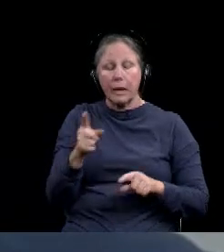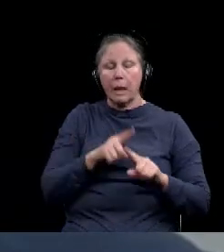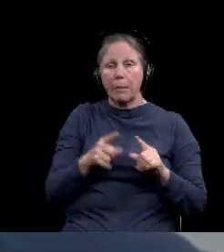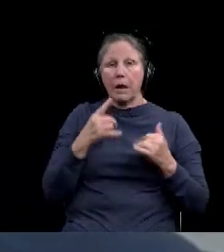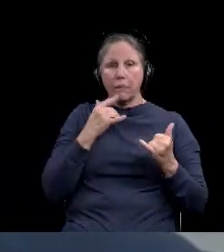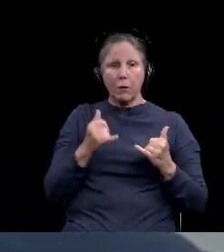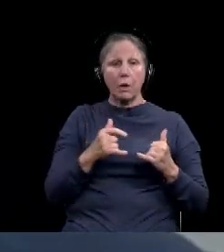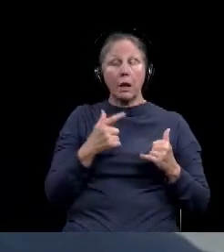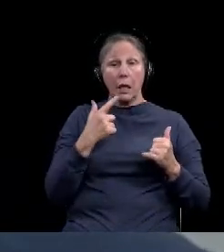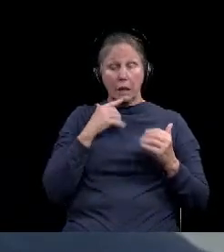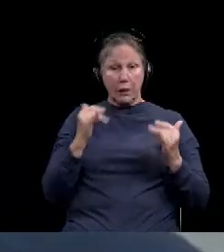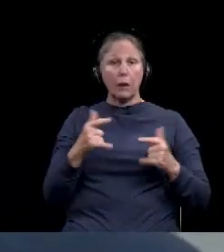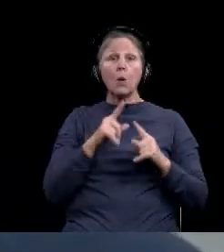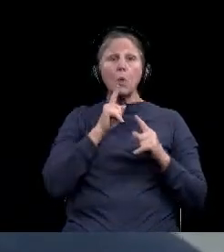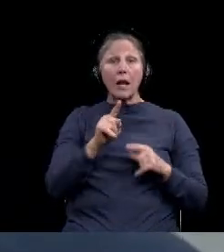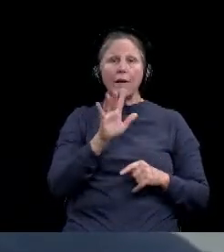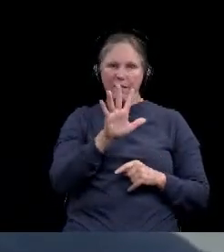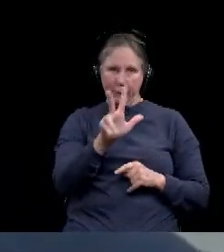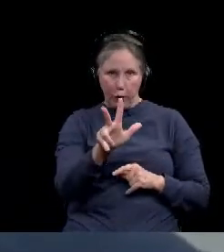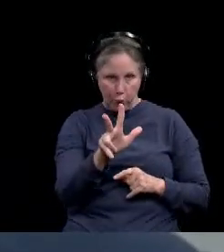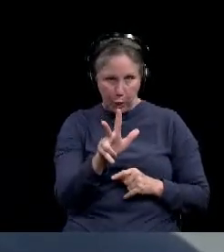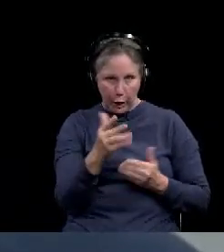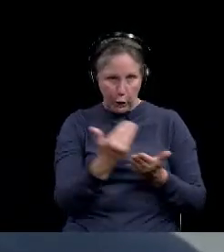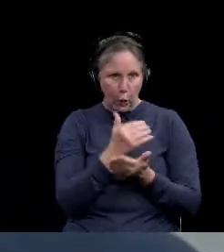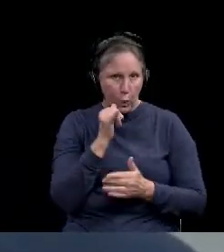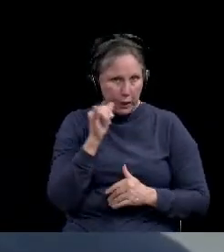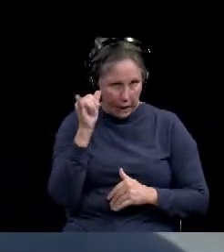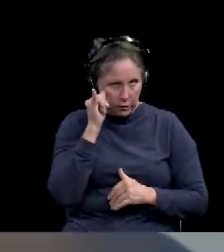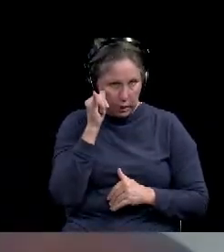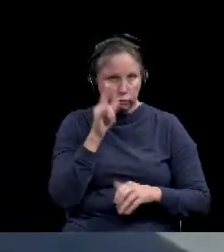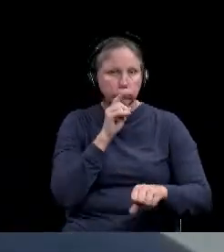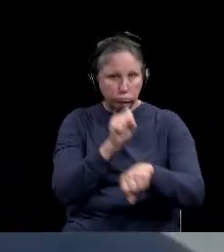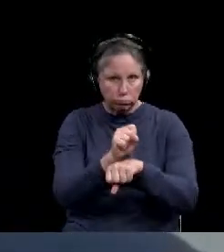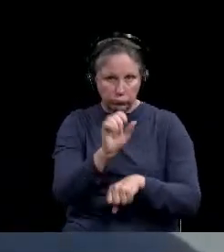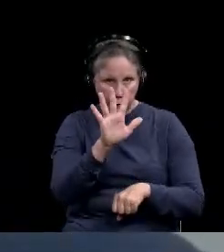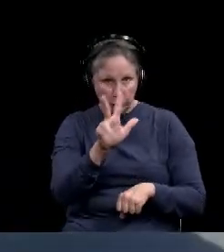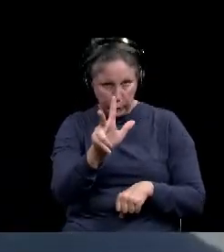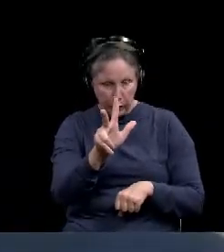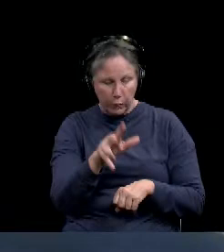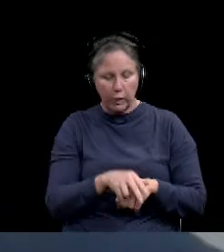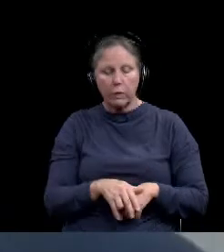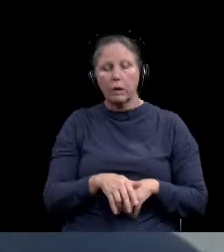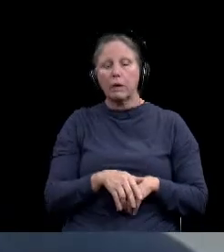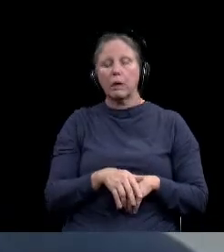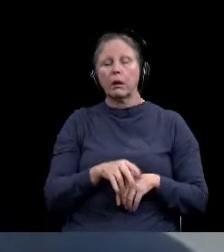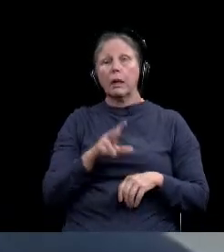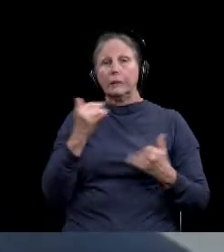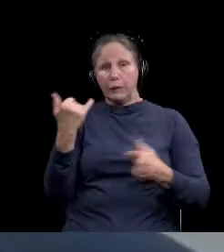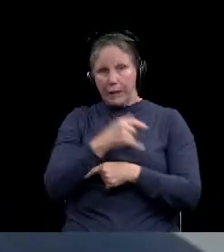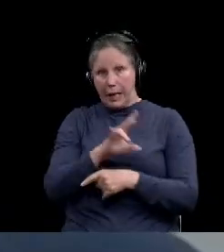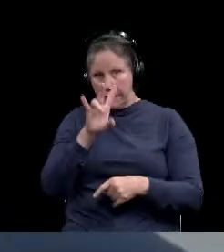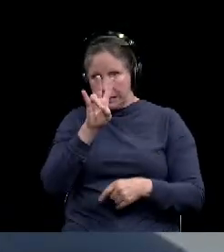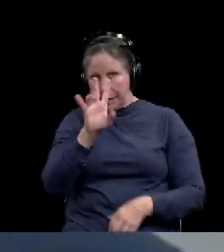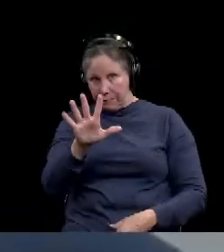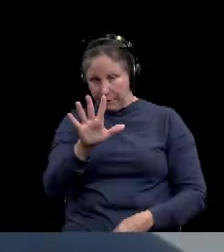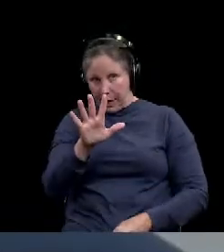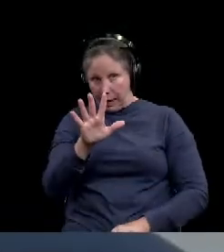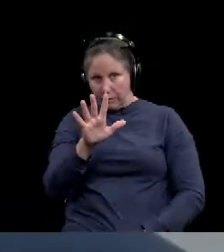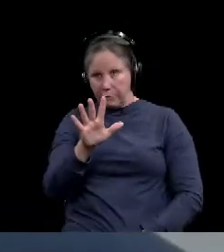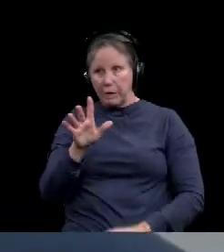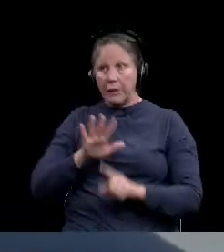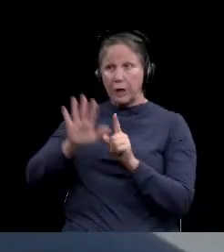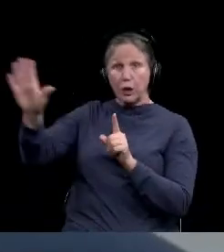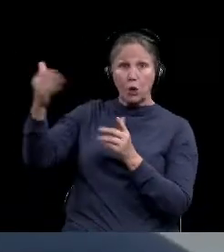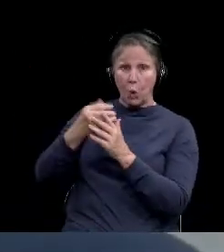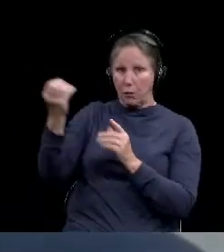far as an apples to apples, there were 53 new cases yesterday reported yesterday or 75 reported today apart from the new institution